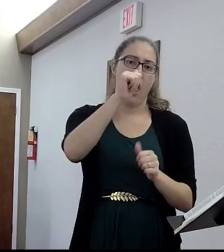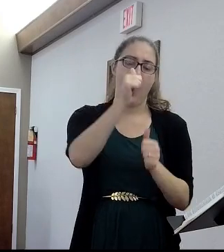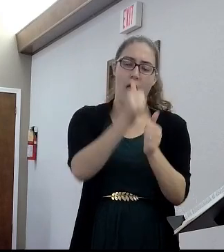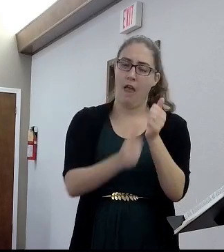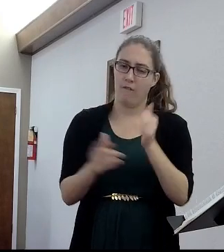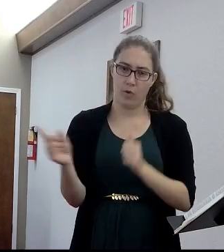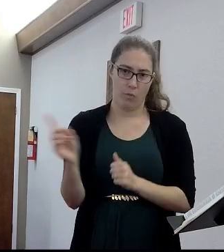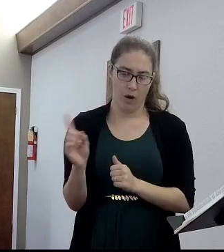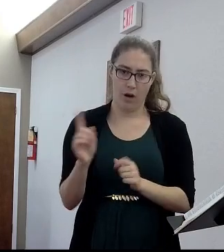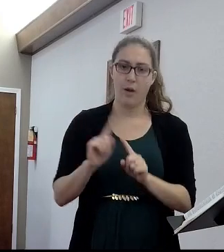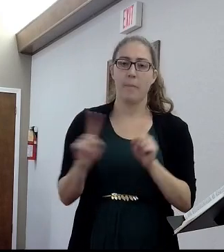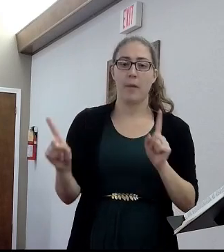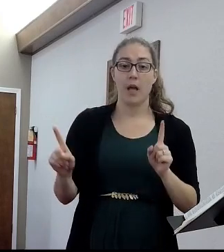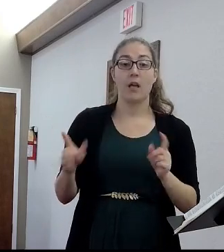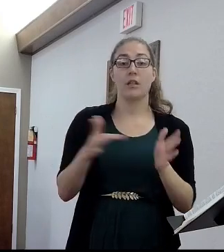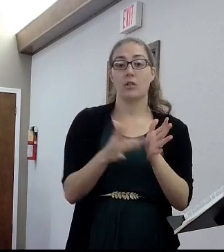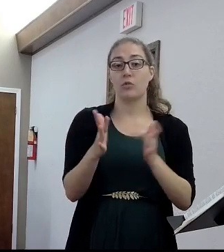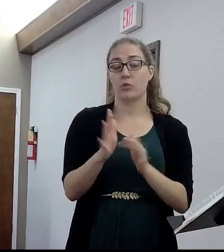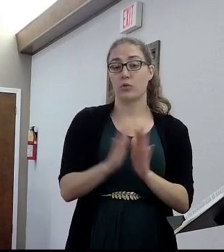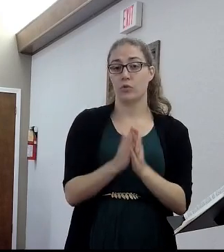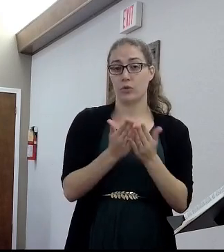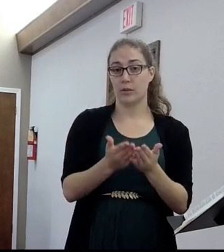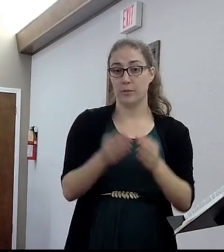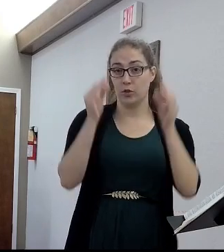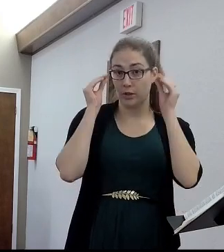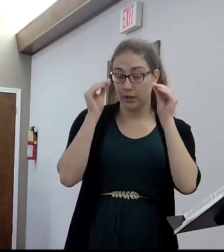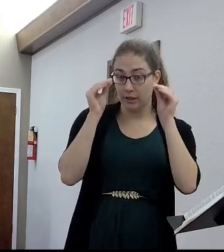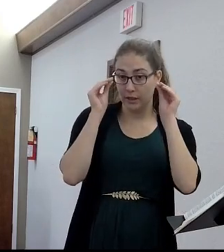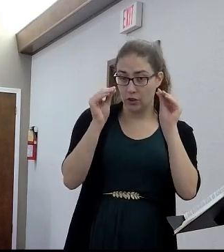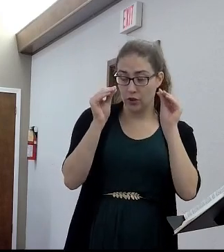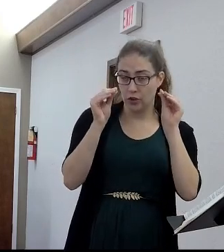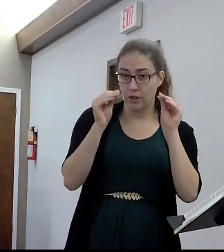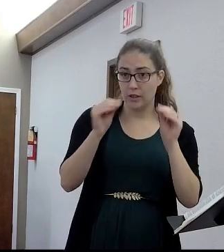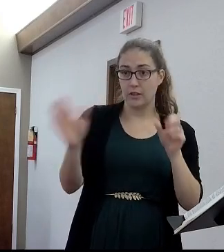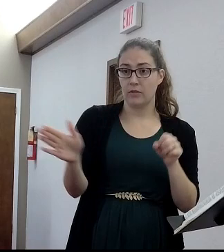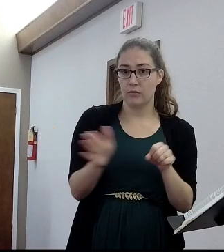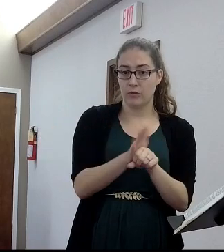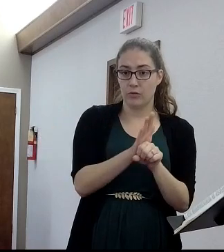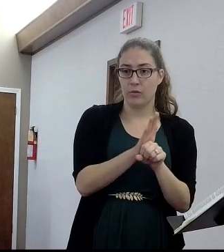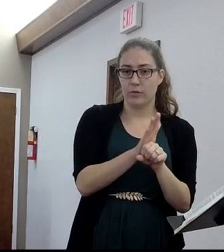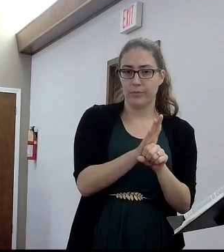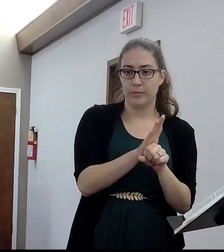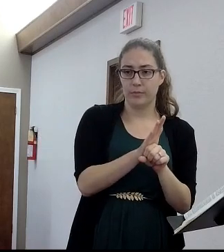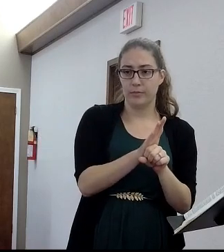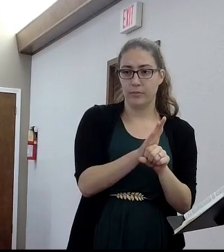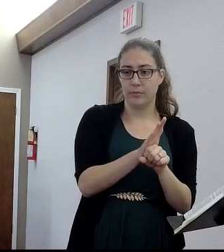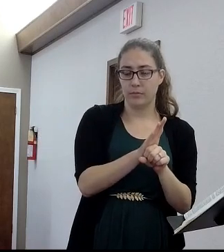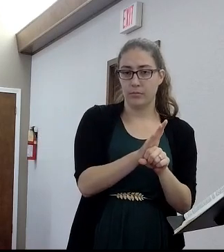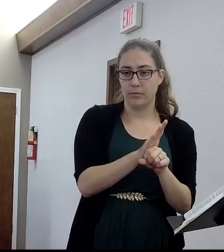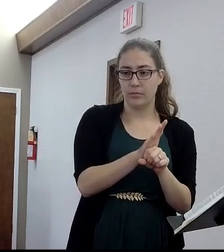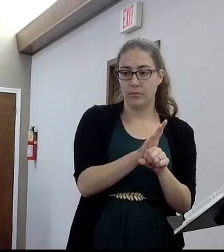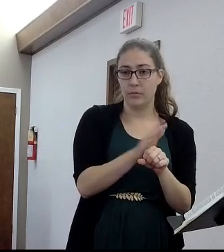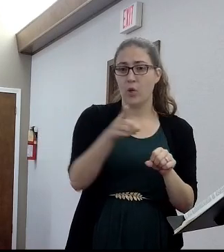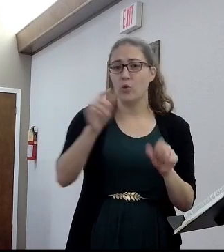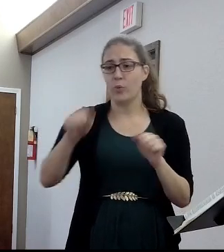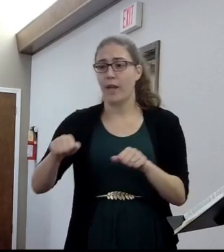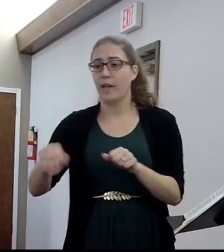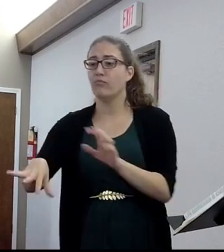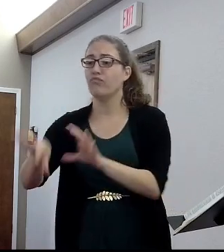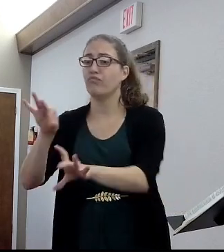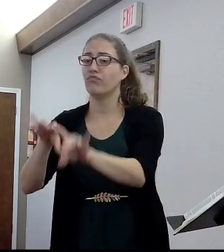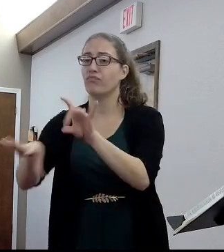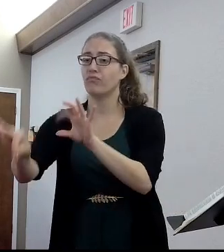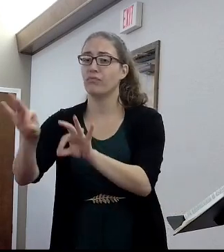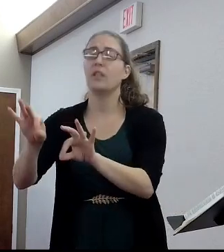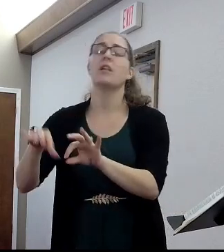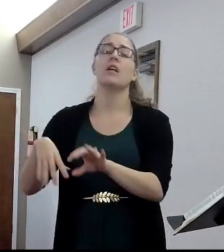plainly and clearly in Scripture, yes, you can find a verse here and there that can support anything you want. I mean, you can't. If you really want